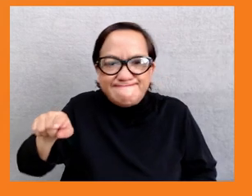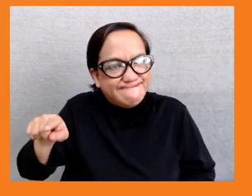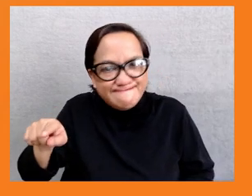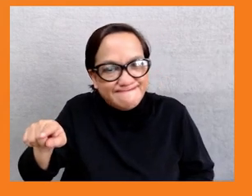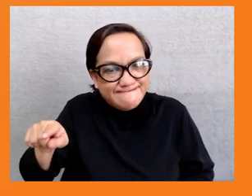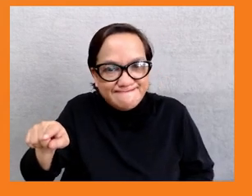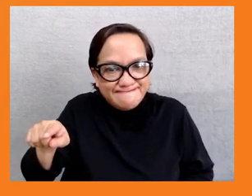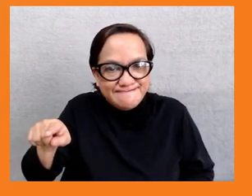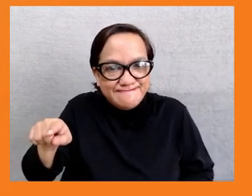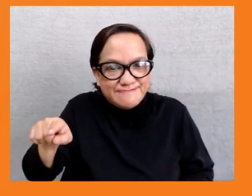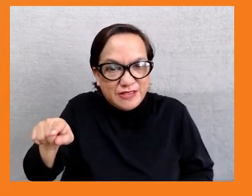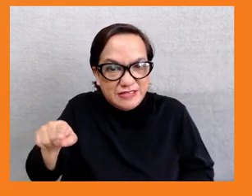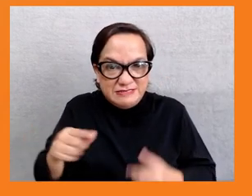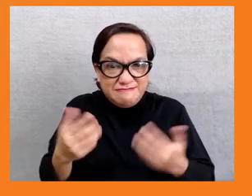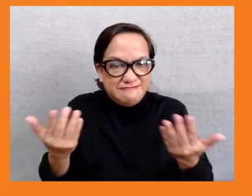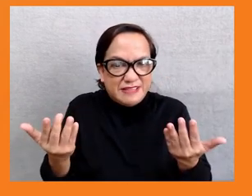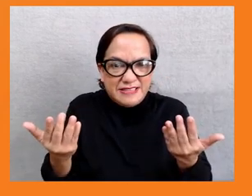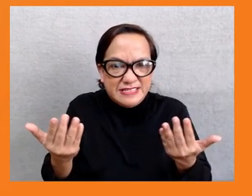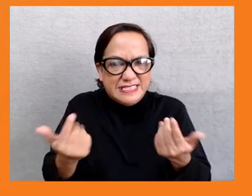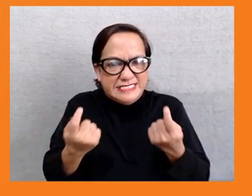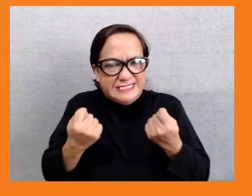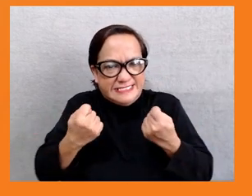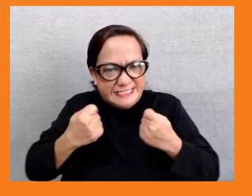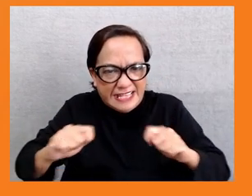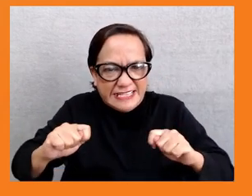Lanka and Indonesia. Next slide, please.